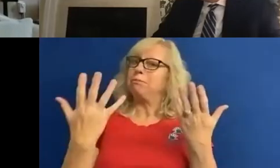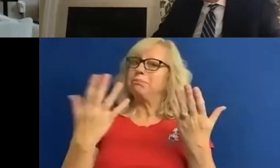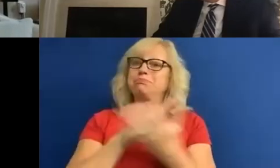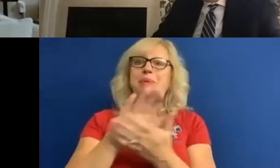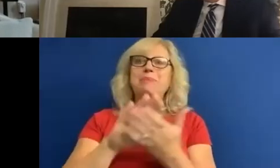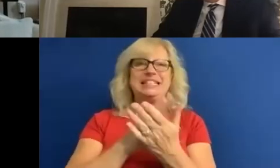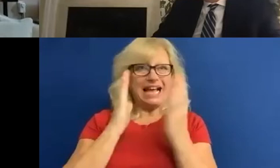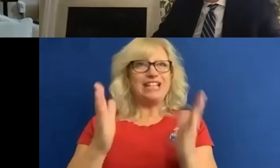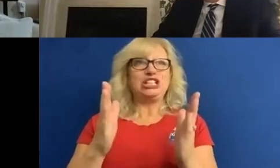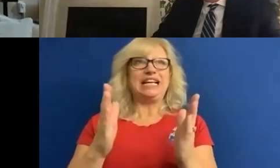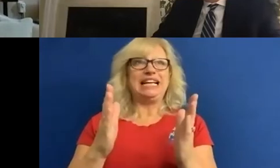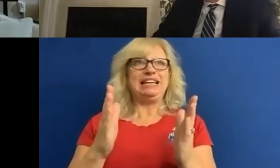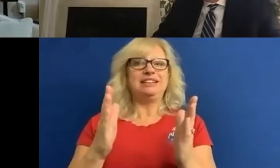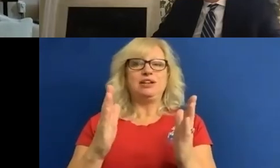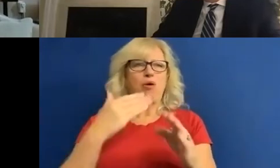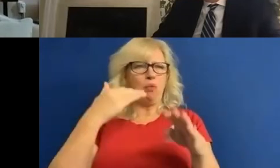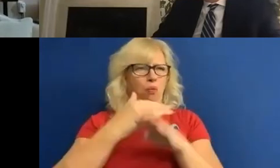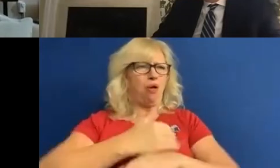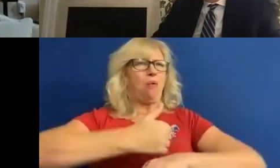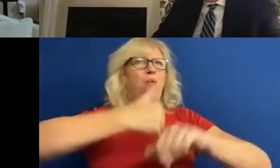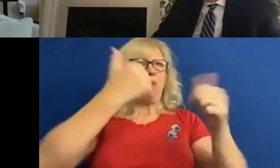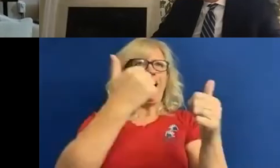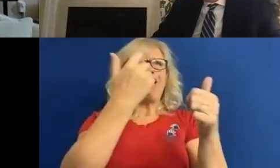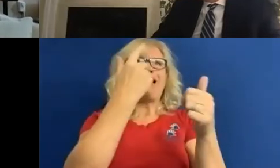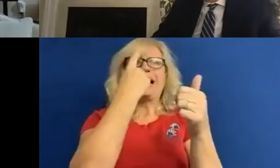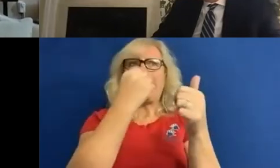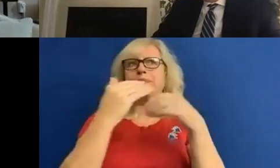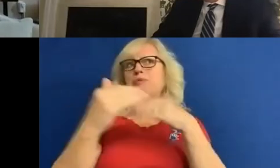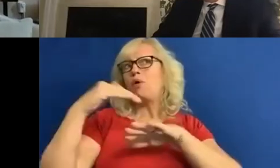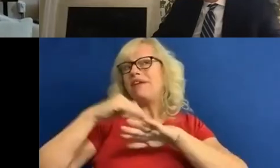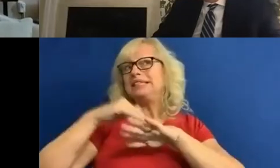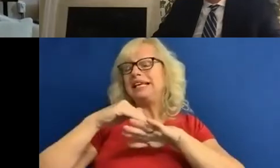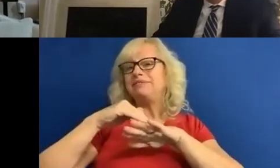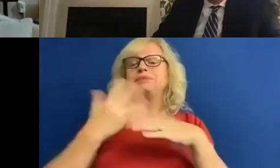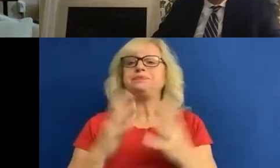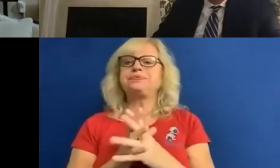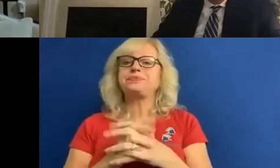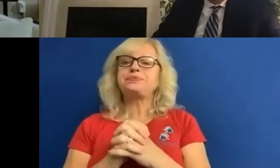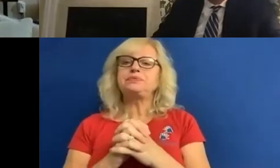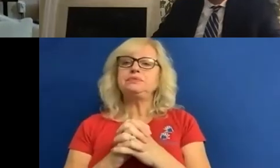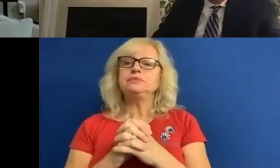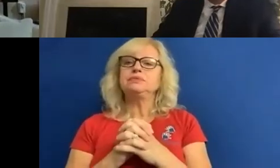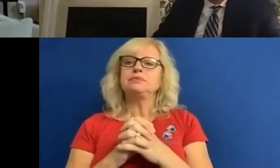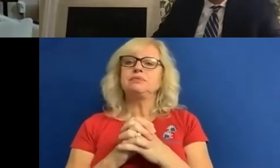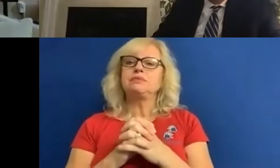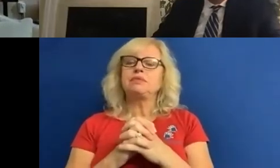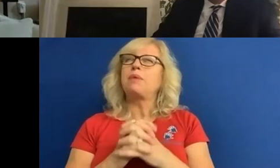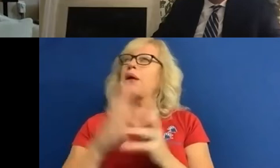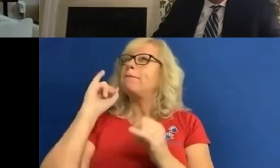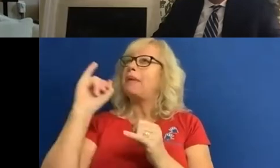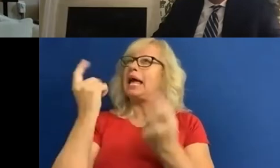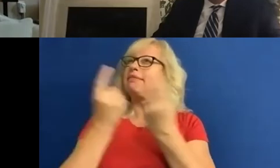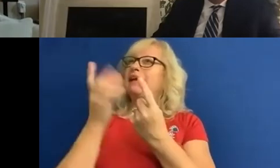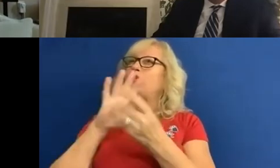not more so, than people who are working in the office. And something else that's perhaps a bad thing that came out of the pandemic